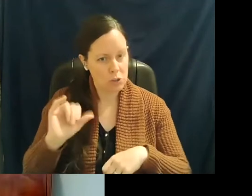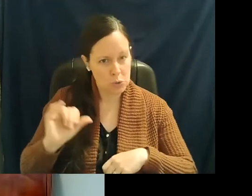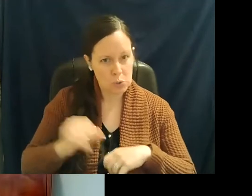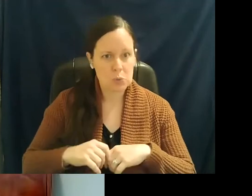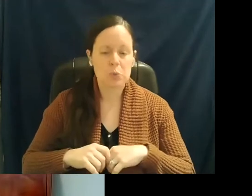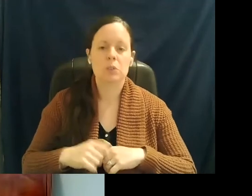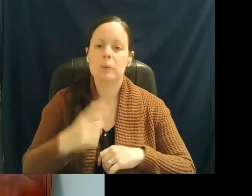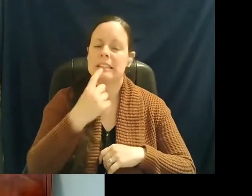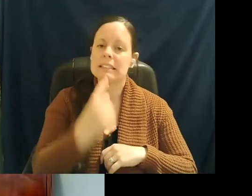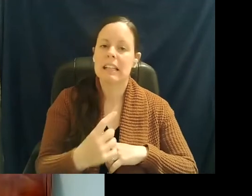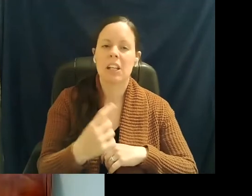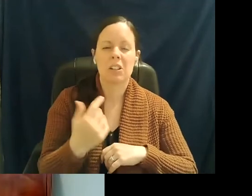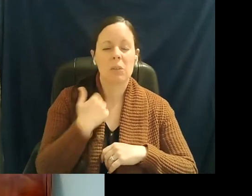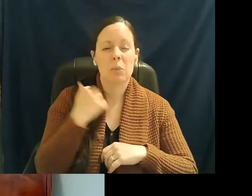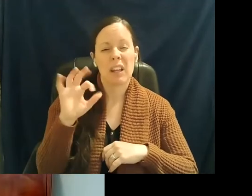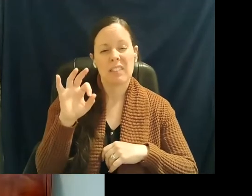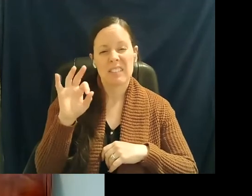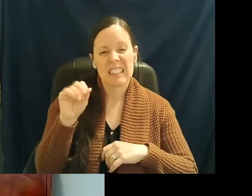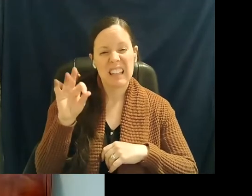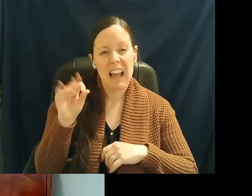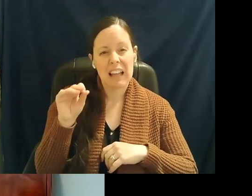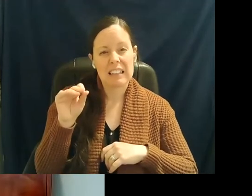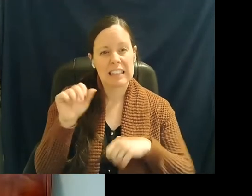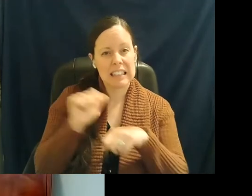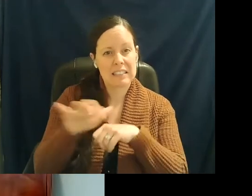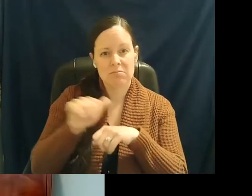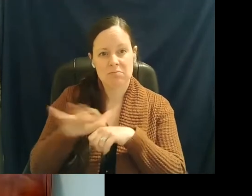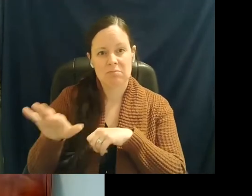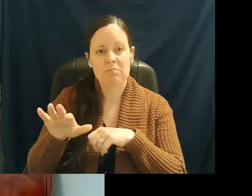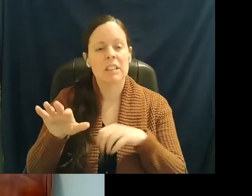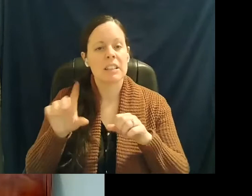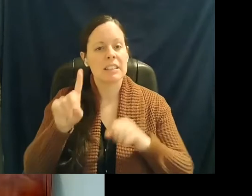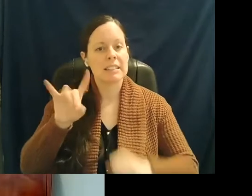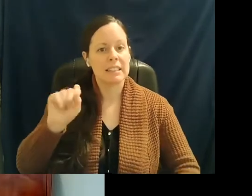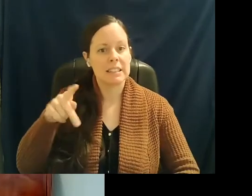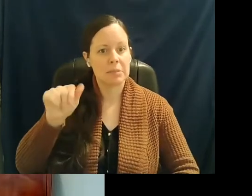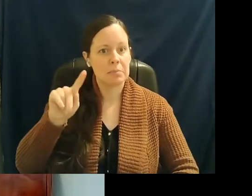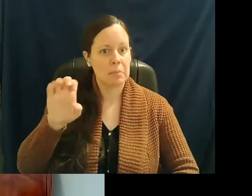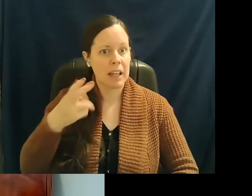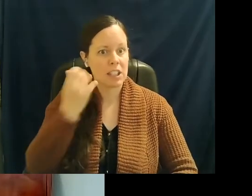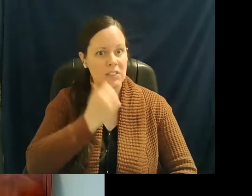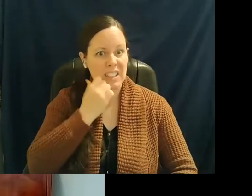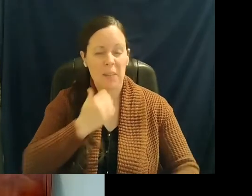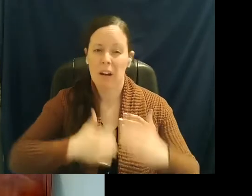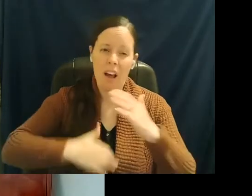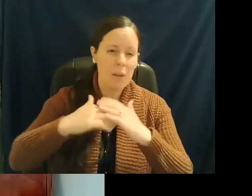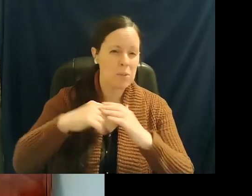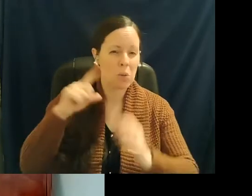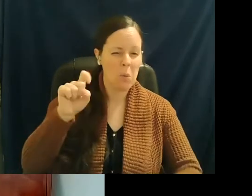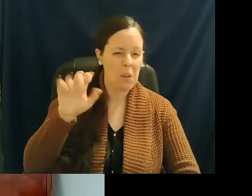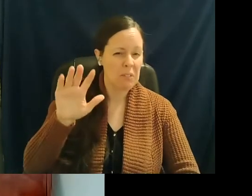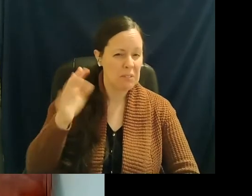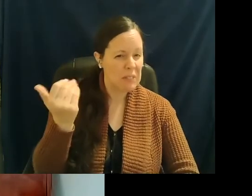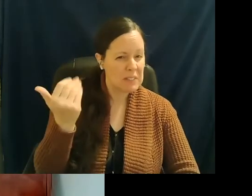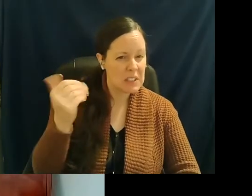we have 90 dispatches a day. Those have been soaring up to 115, 120 a day. And